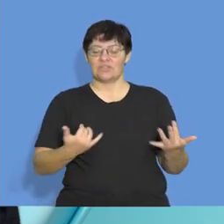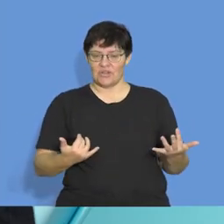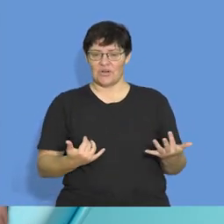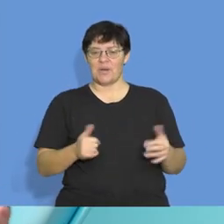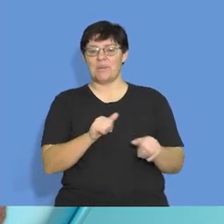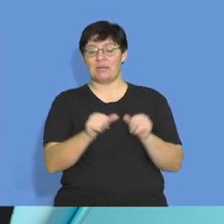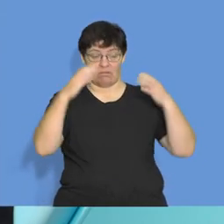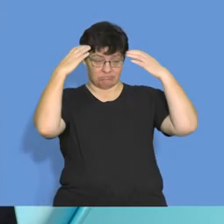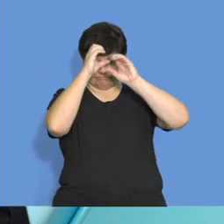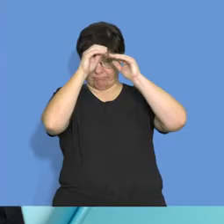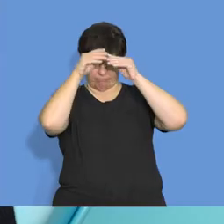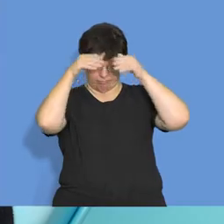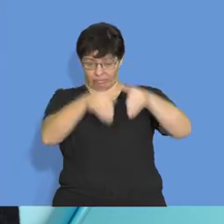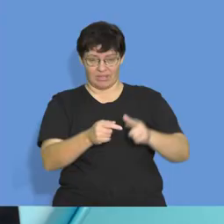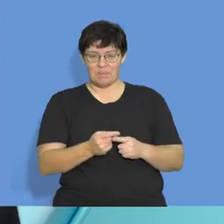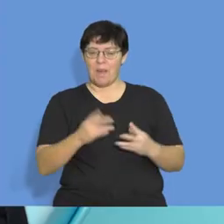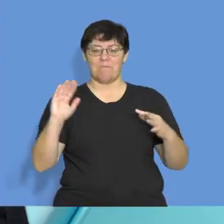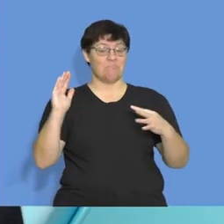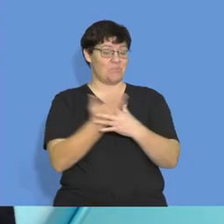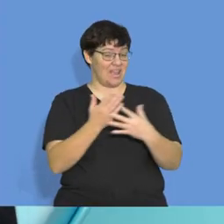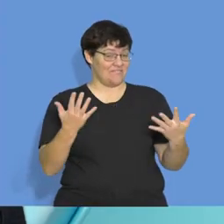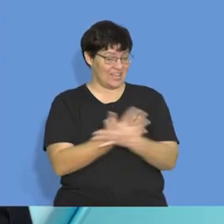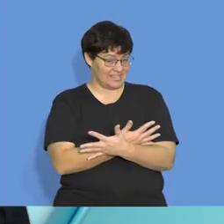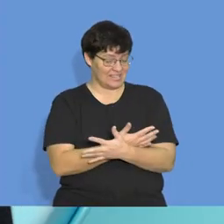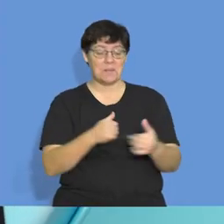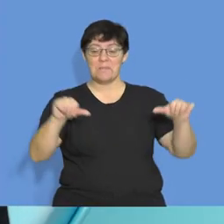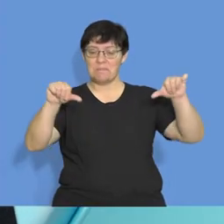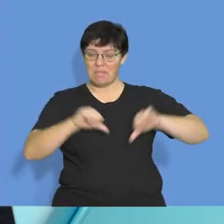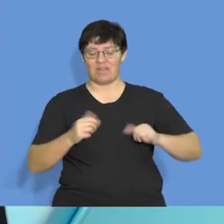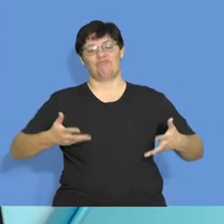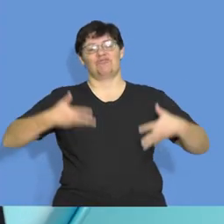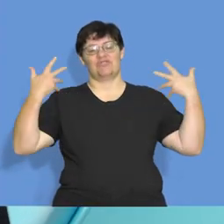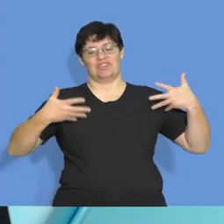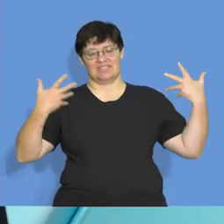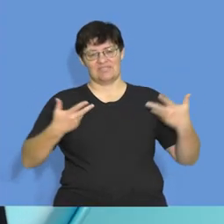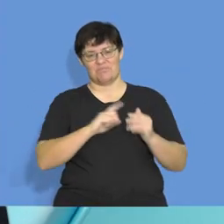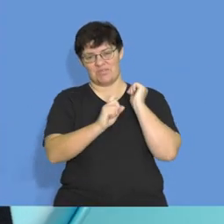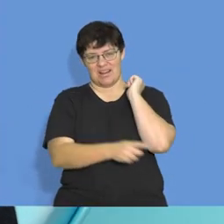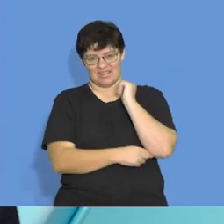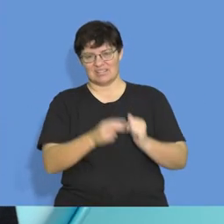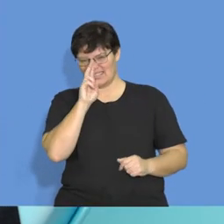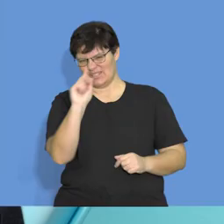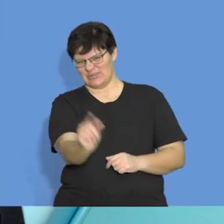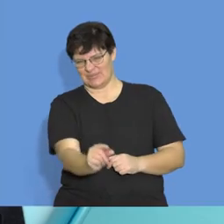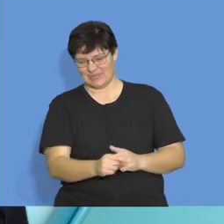levels. Let's take a quick break. When we come back, we'll be refreshed to do our last segment. See you just now.